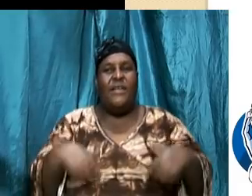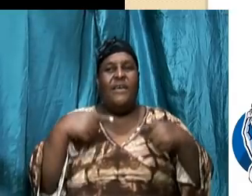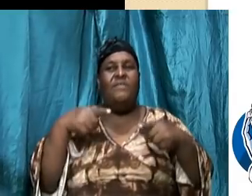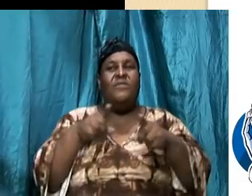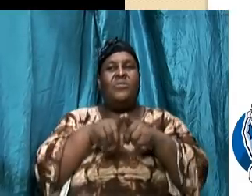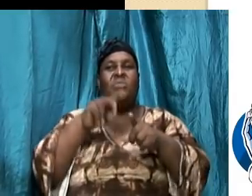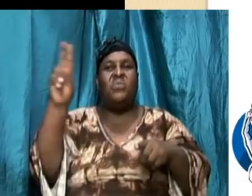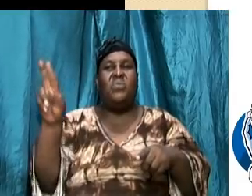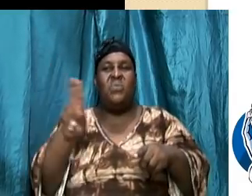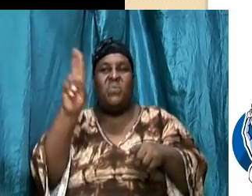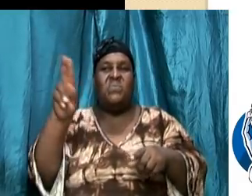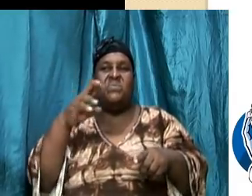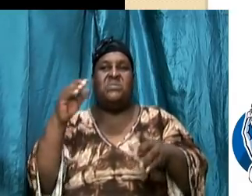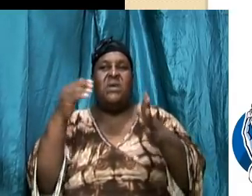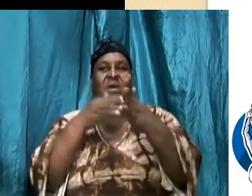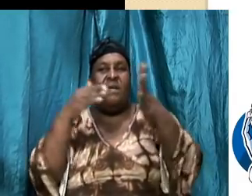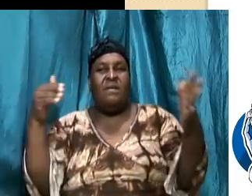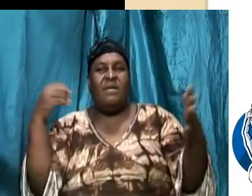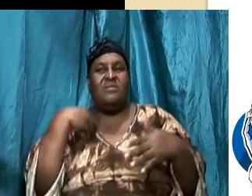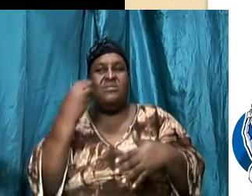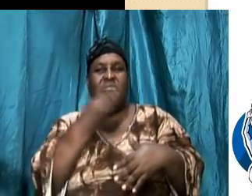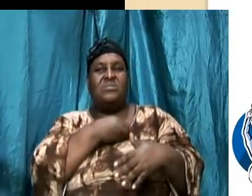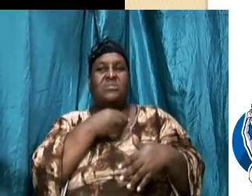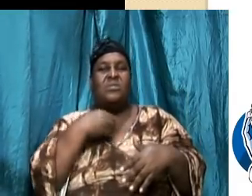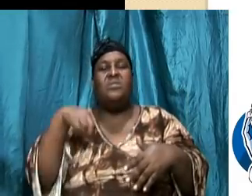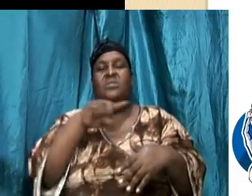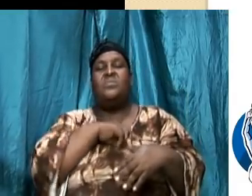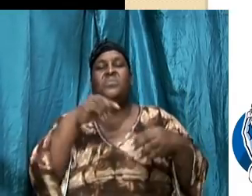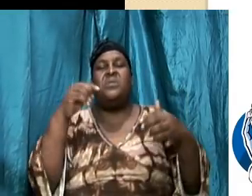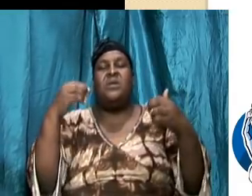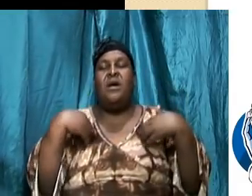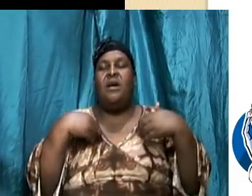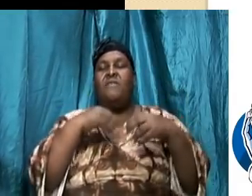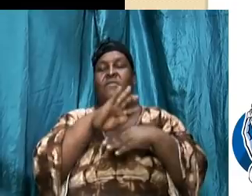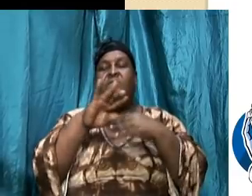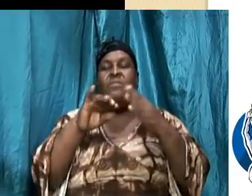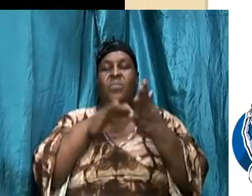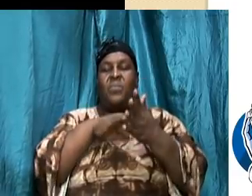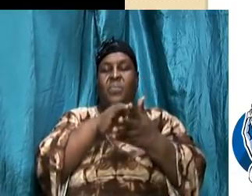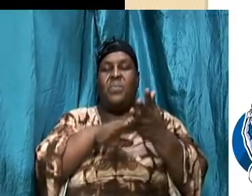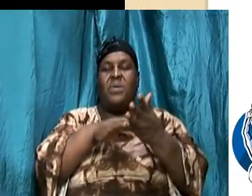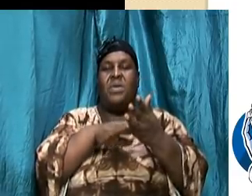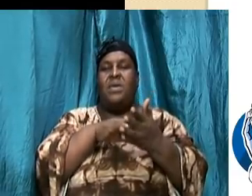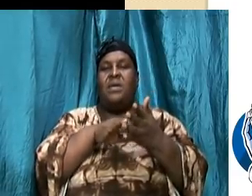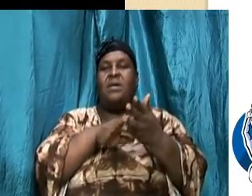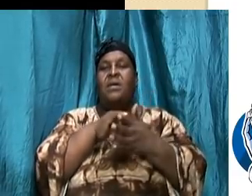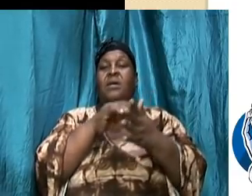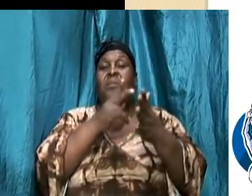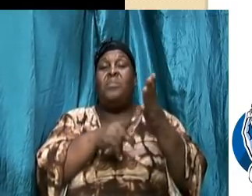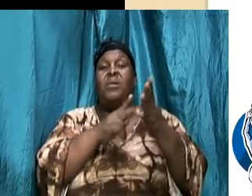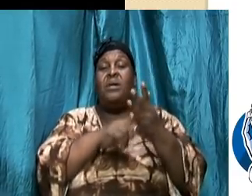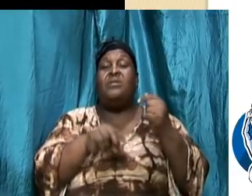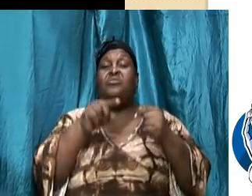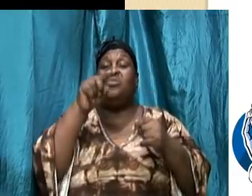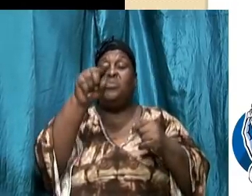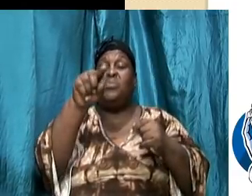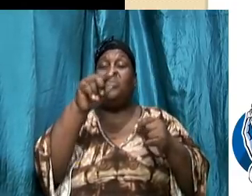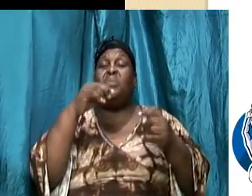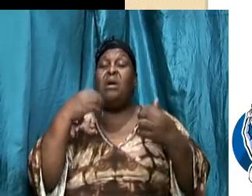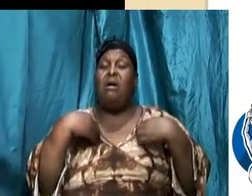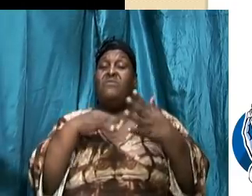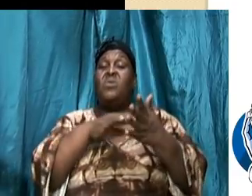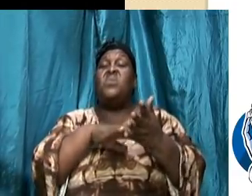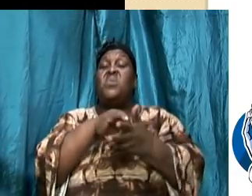lose that out of your mind we all have weak areas and we all have a responsibility yes I have weak areas you have weak areas